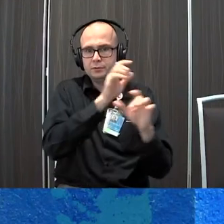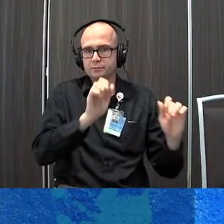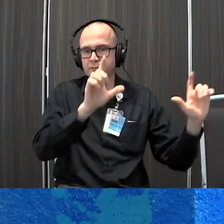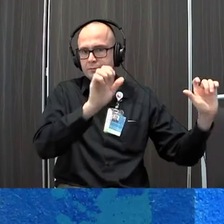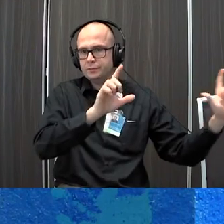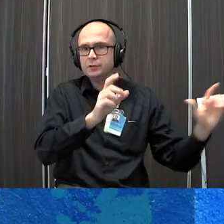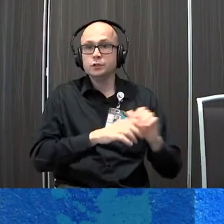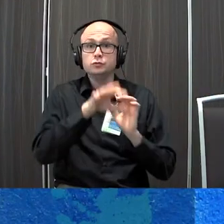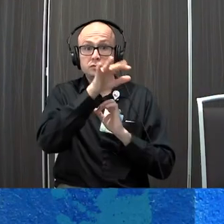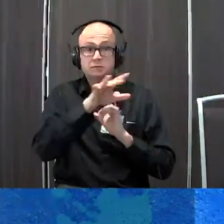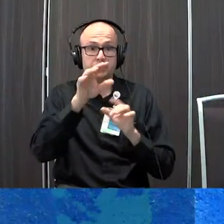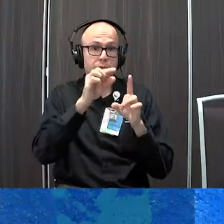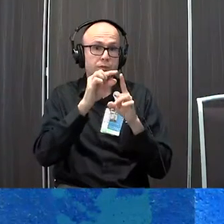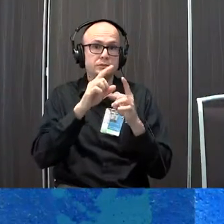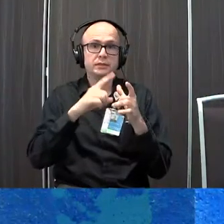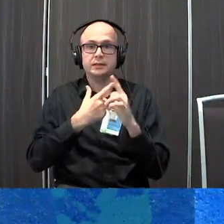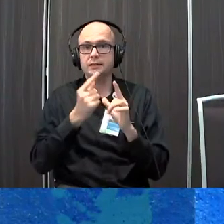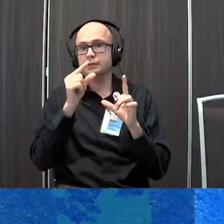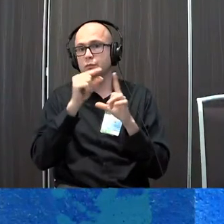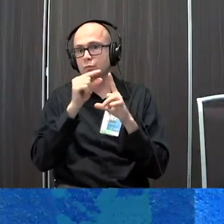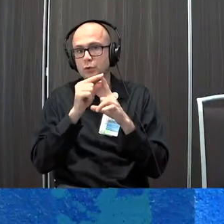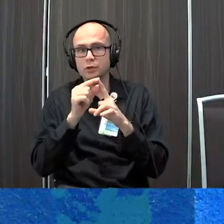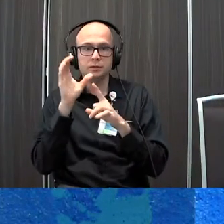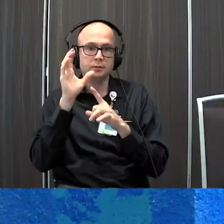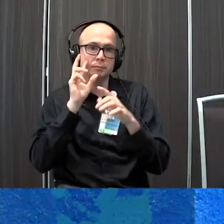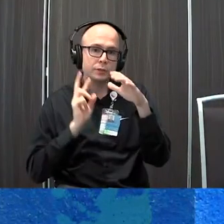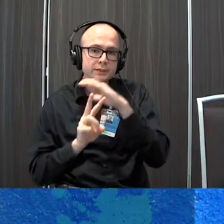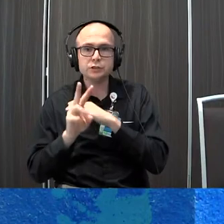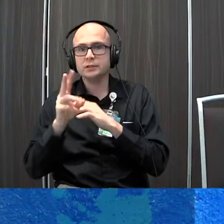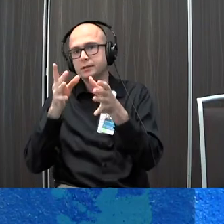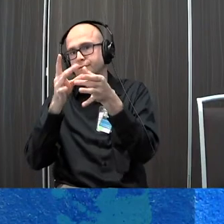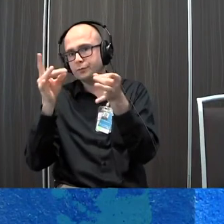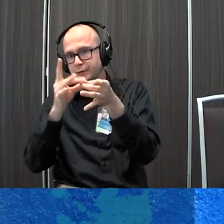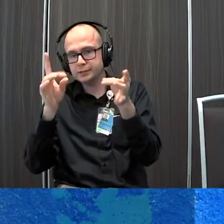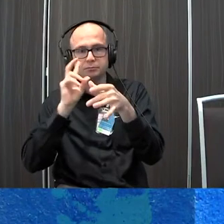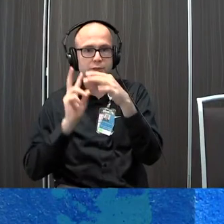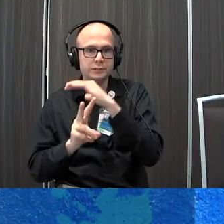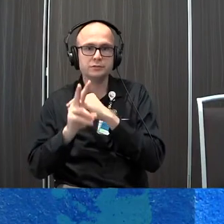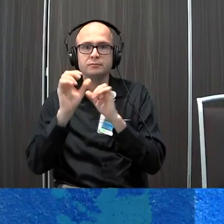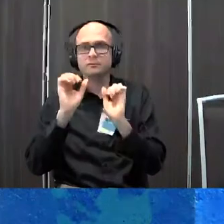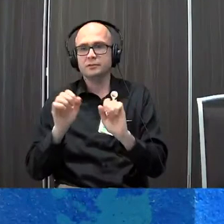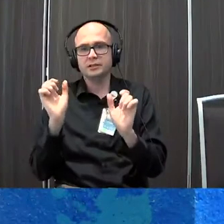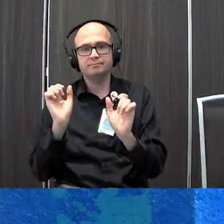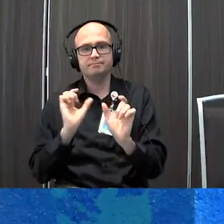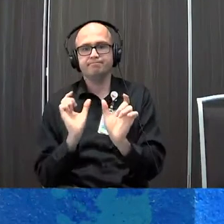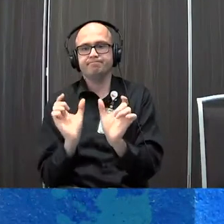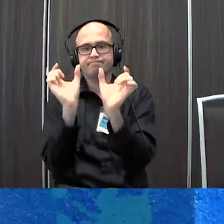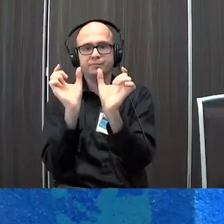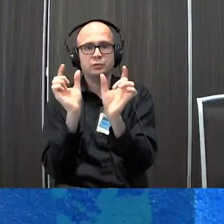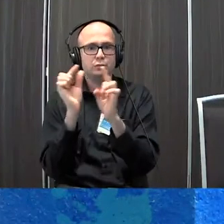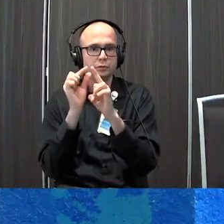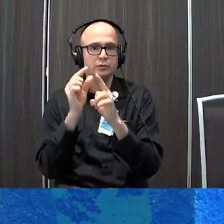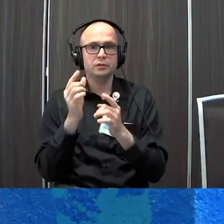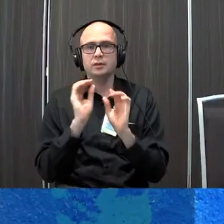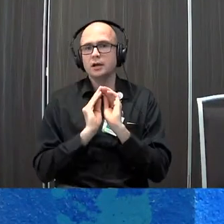actually spell out words and it has word prediction and phrase prediction features that can be used so that would be obviously for